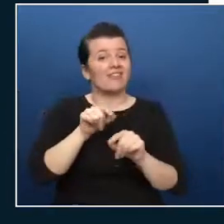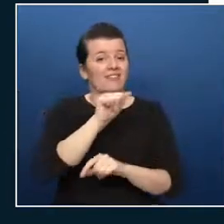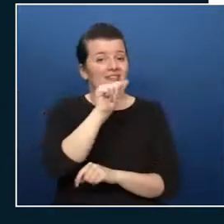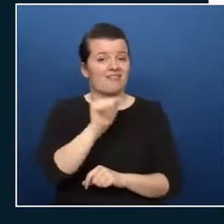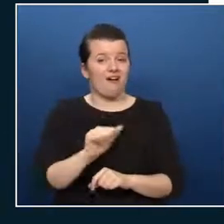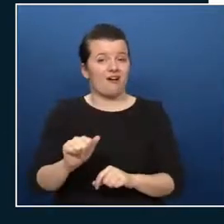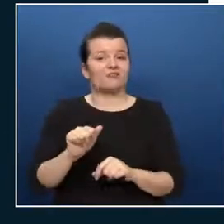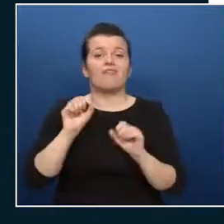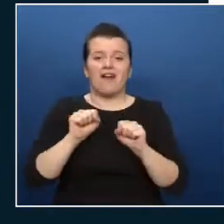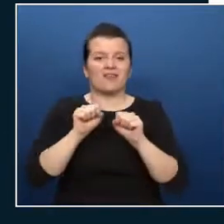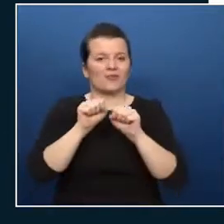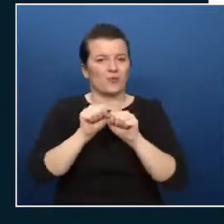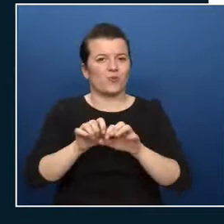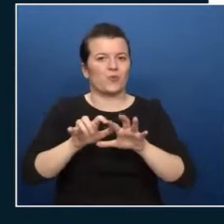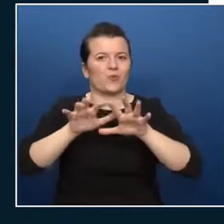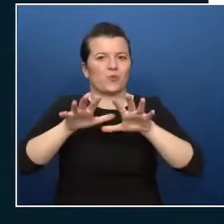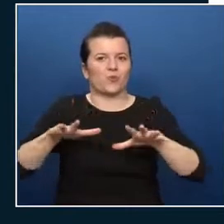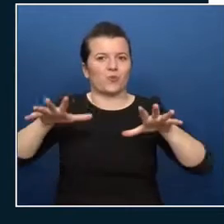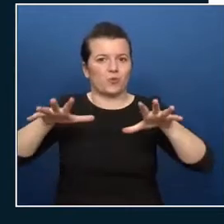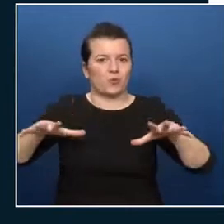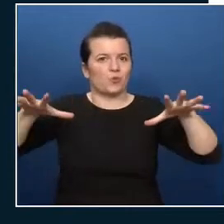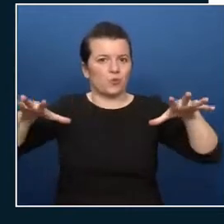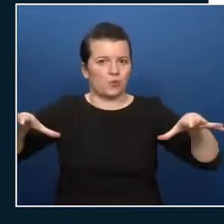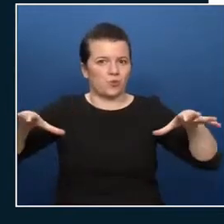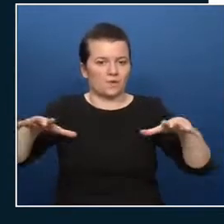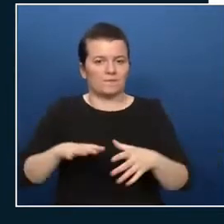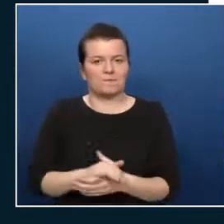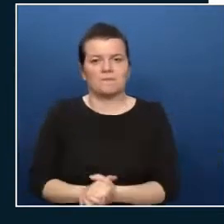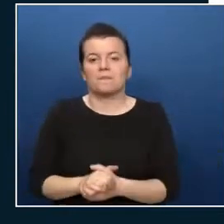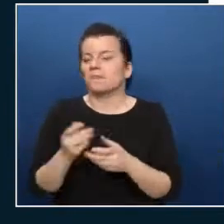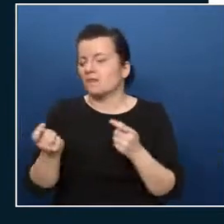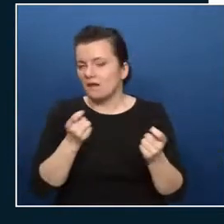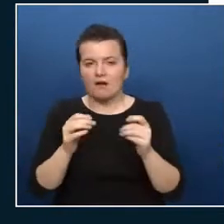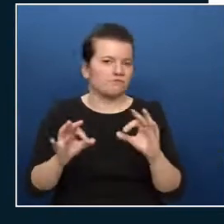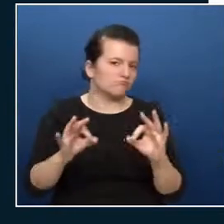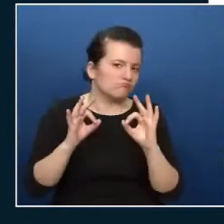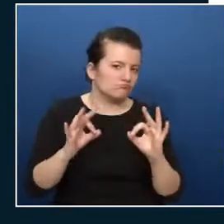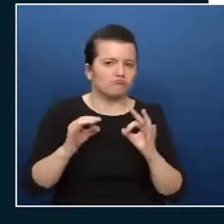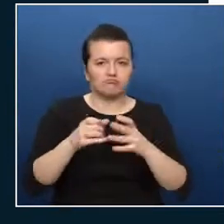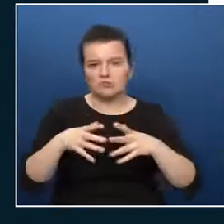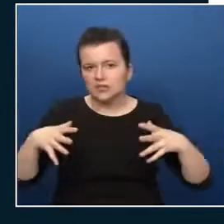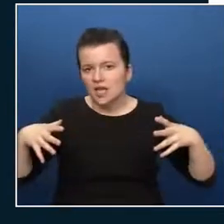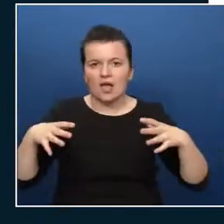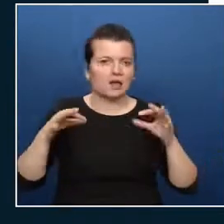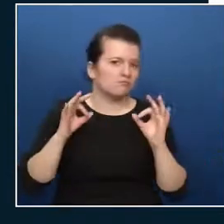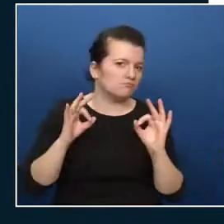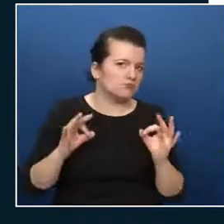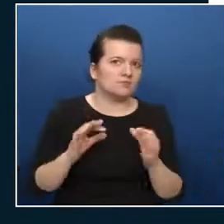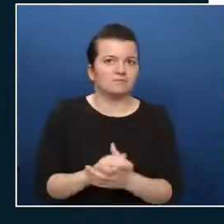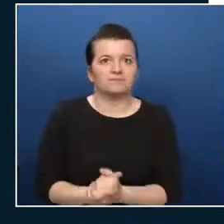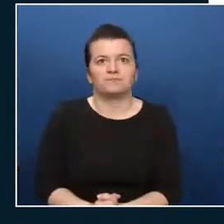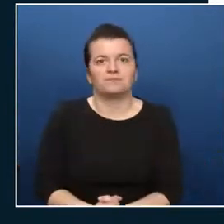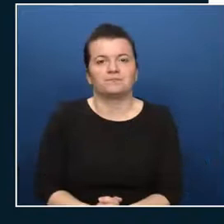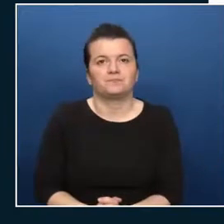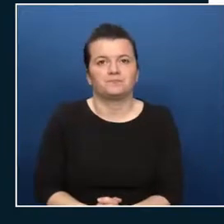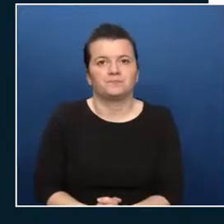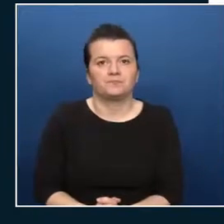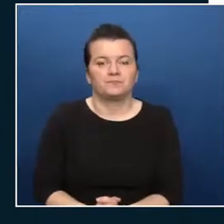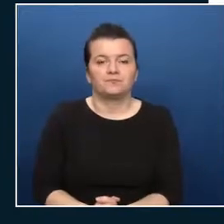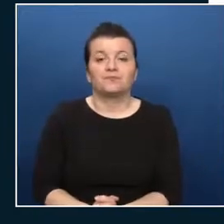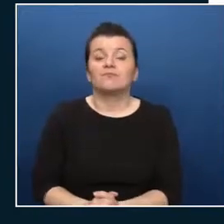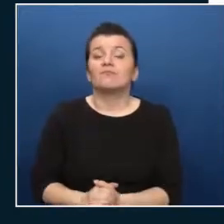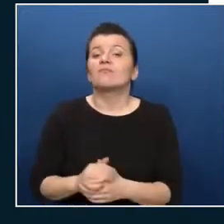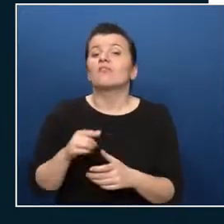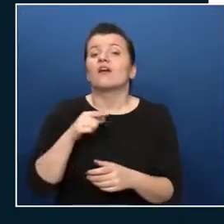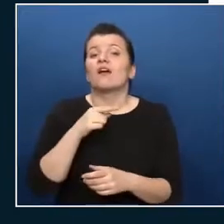that's secure by design governed etc so and at the heart of your enterprise scale landing zone